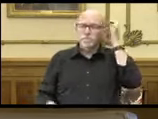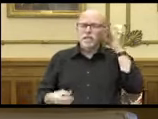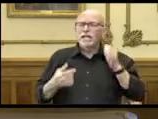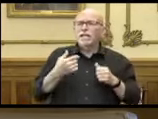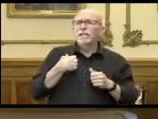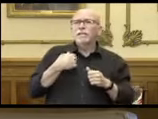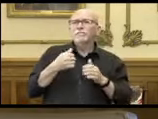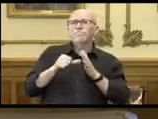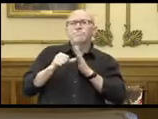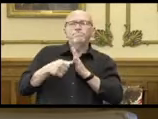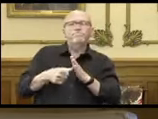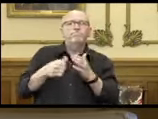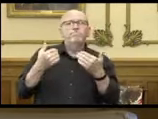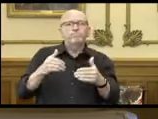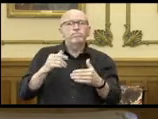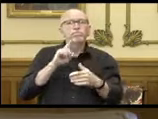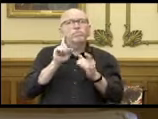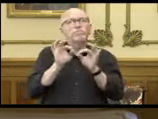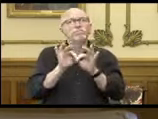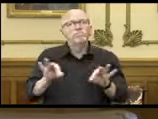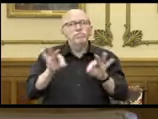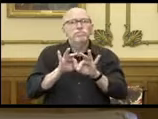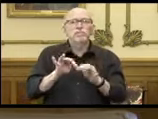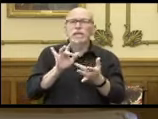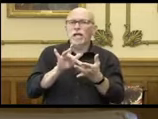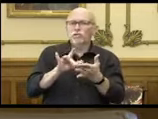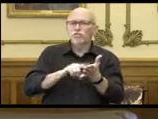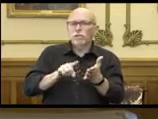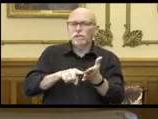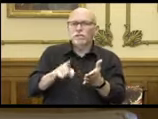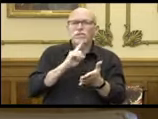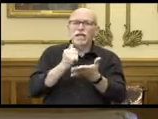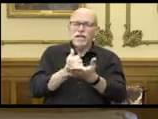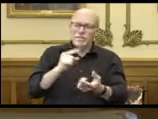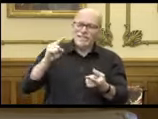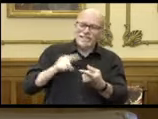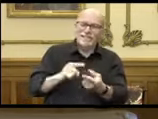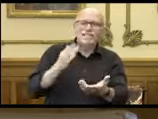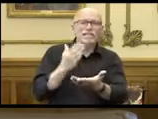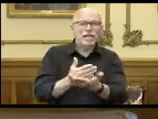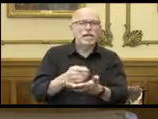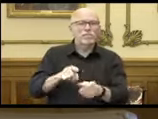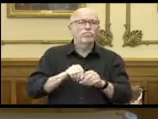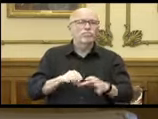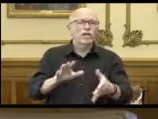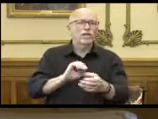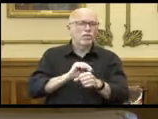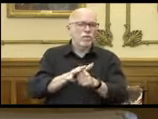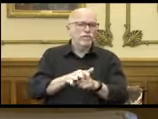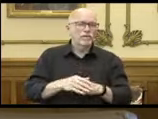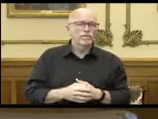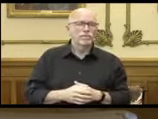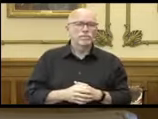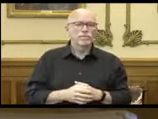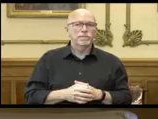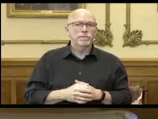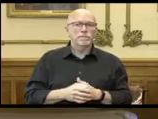stress enough how invaluable contact tracing is and helping to stop the spread of COVID-19.